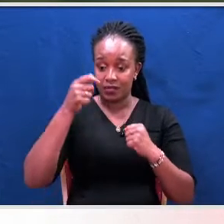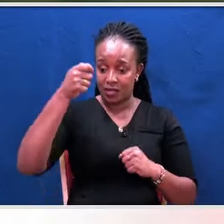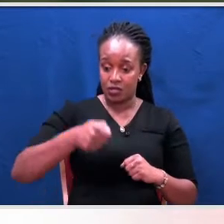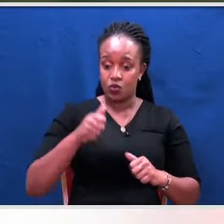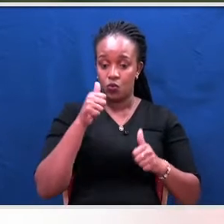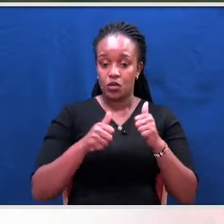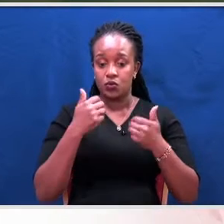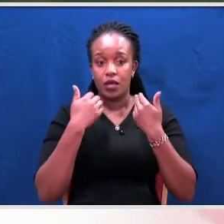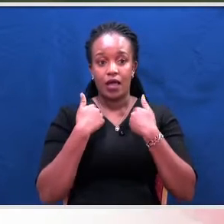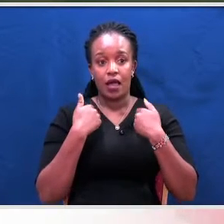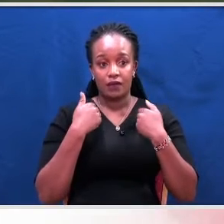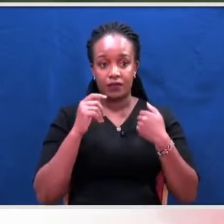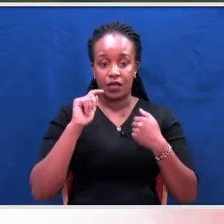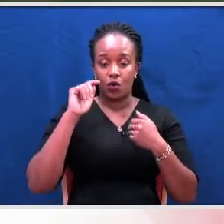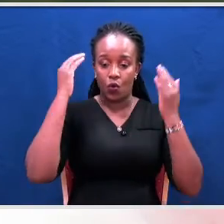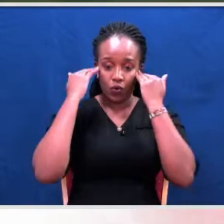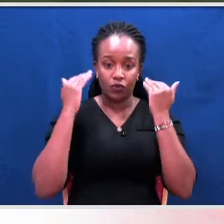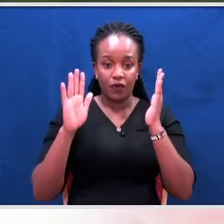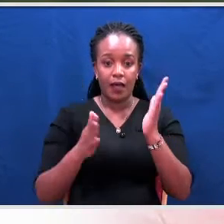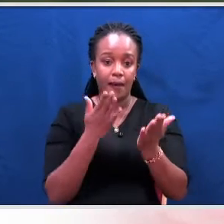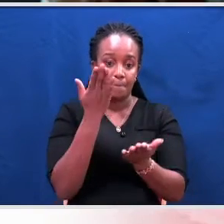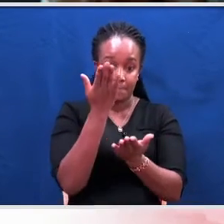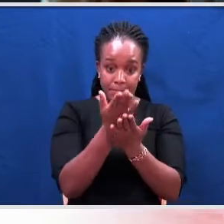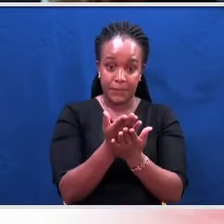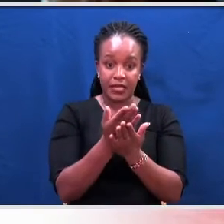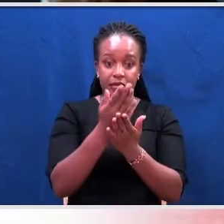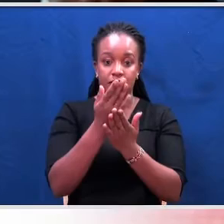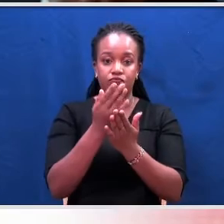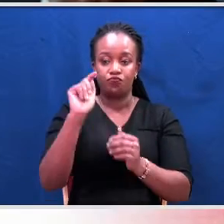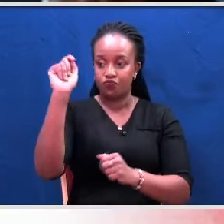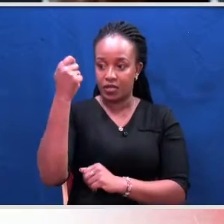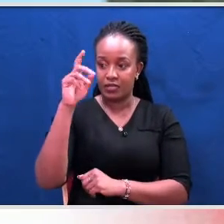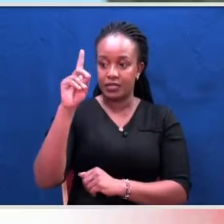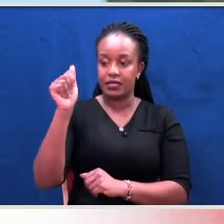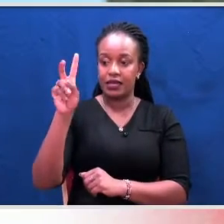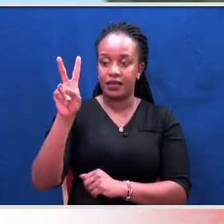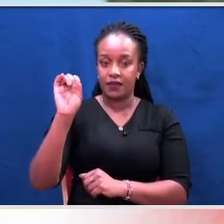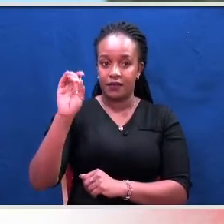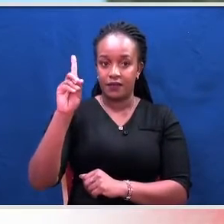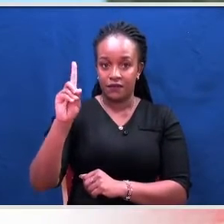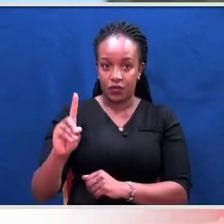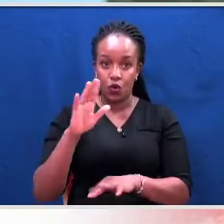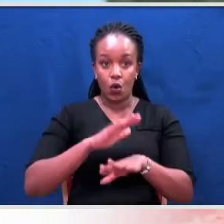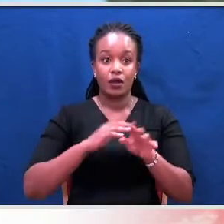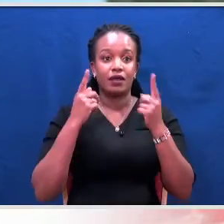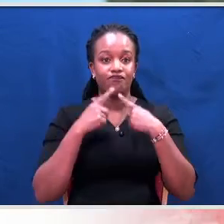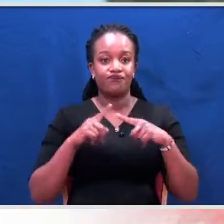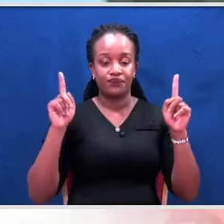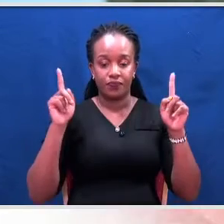by Court of Appeal President Daniel Musinga to uphold the High Court's declaration. Gazette 2 Yakusoma,